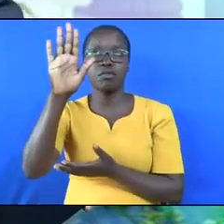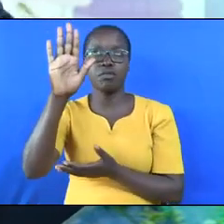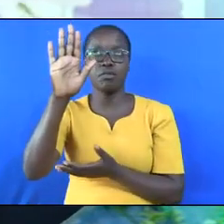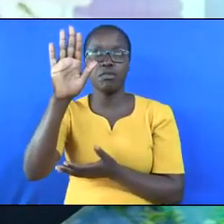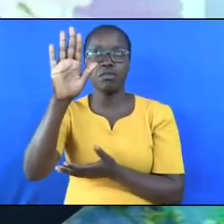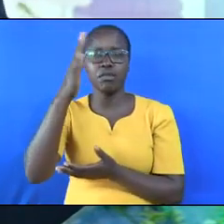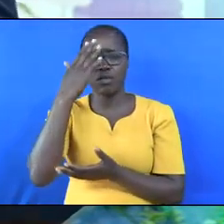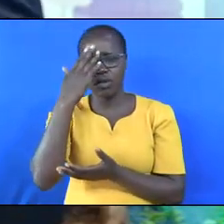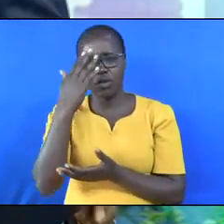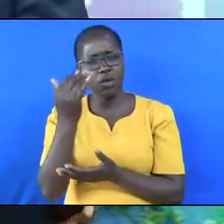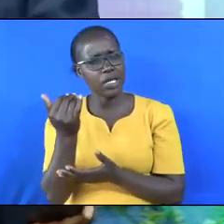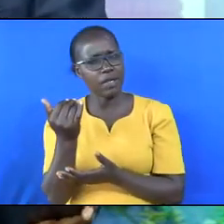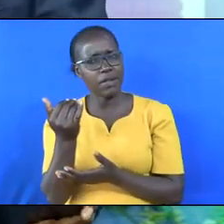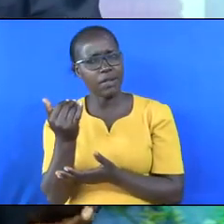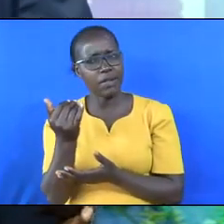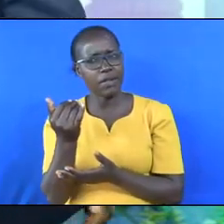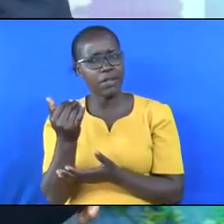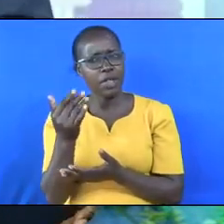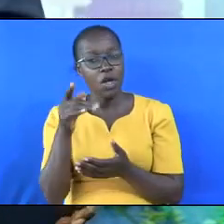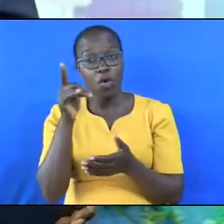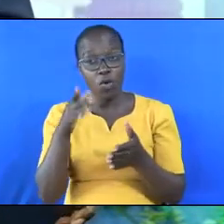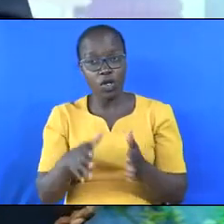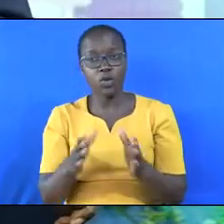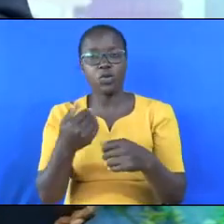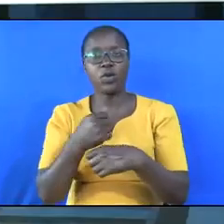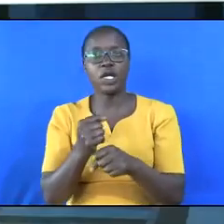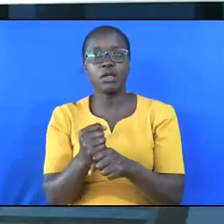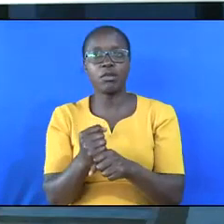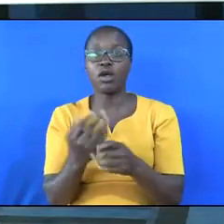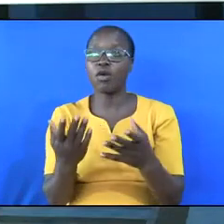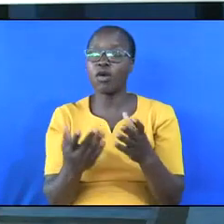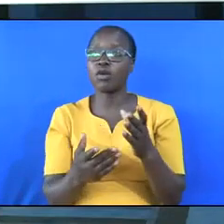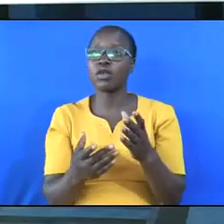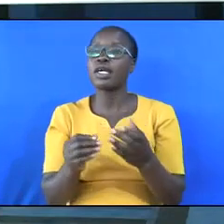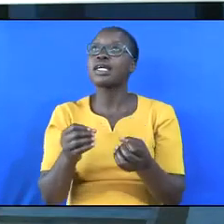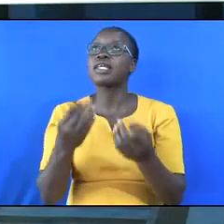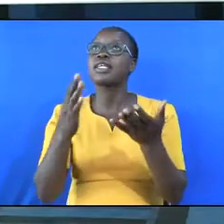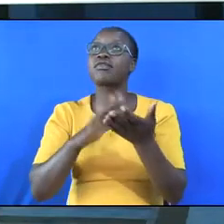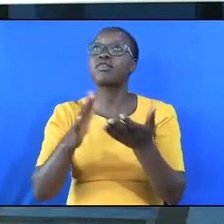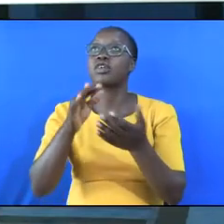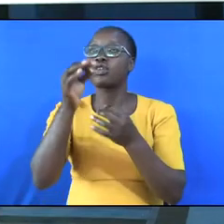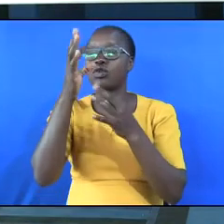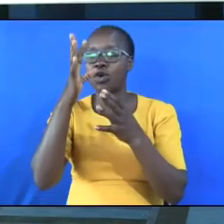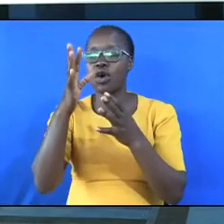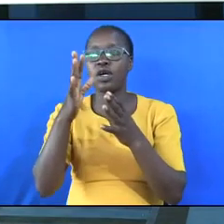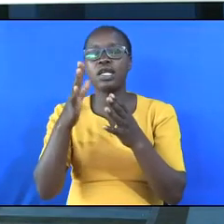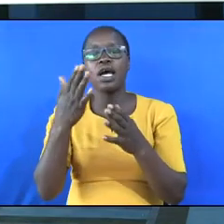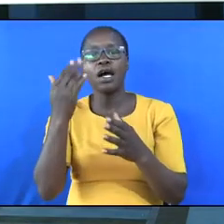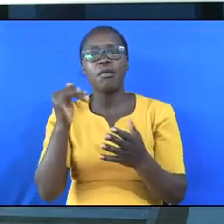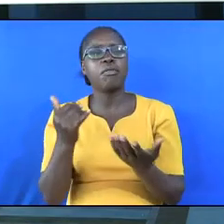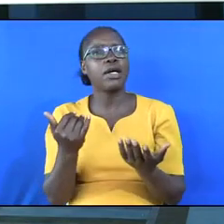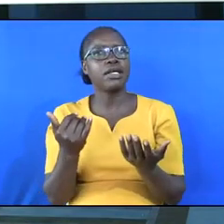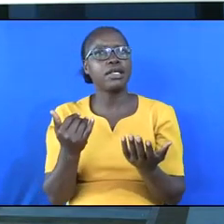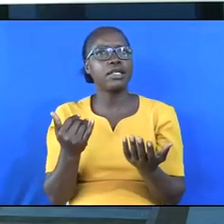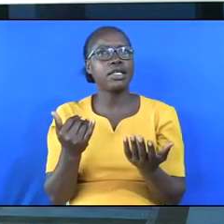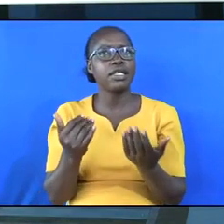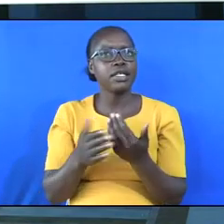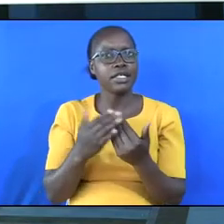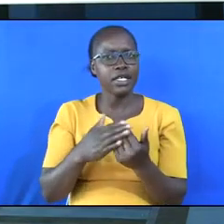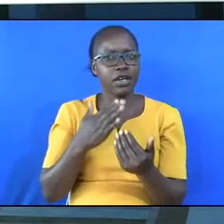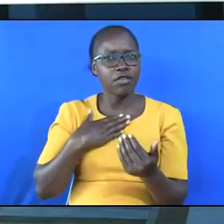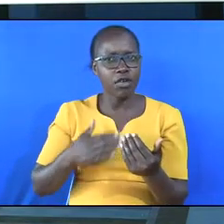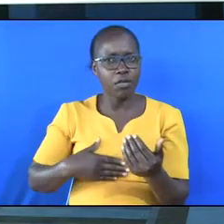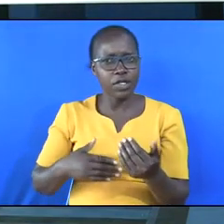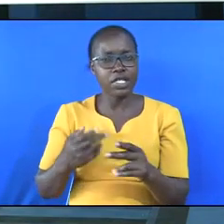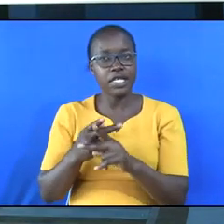One of the ways that we can give glory to God is by maintaining our health and taking care of our